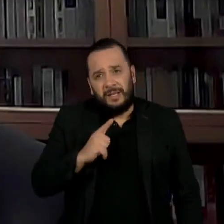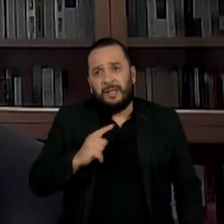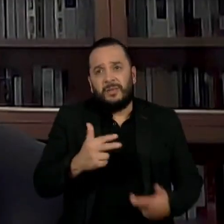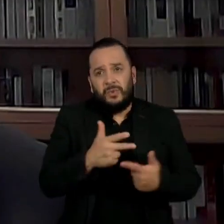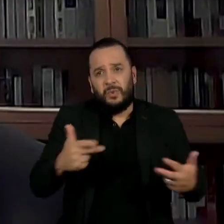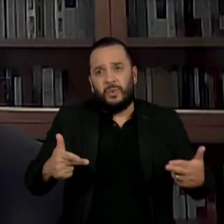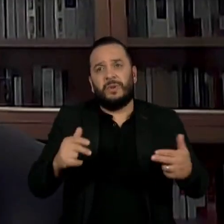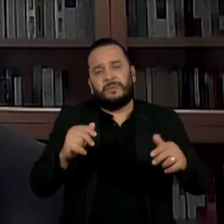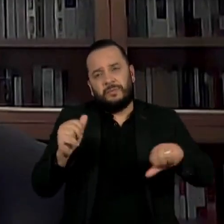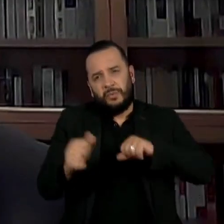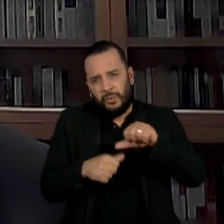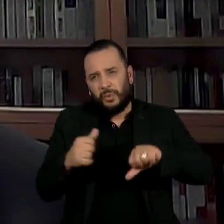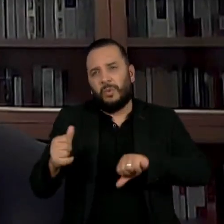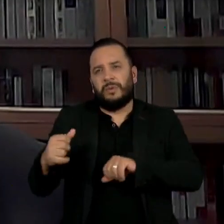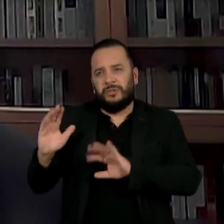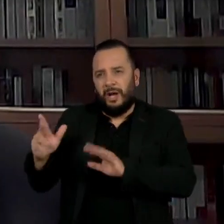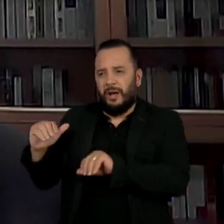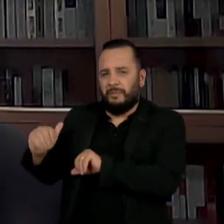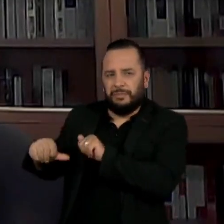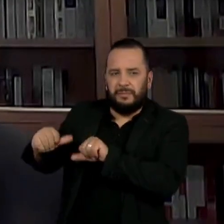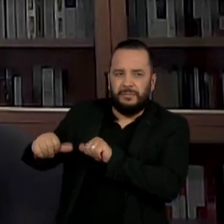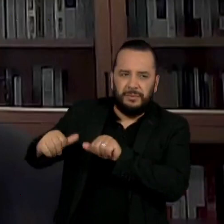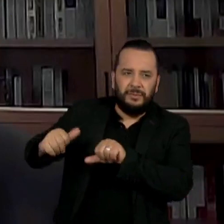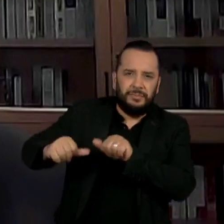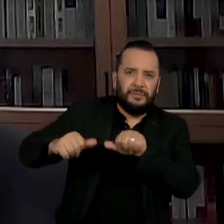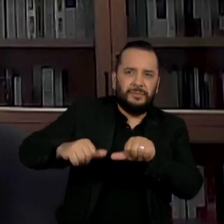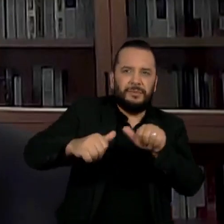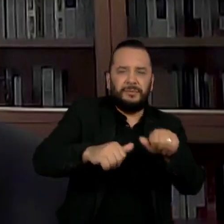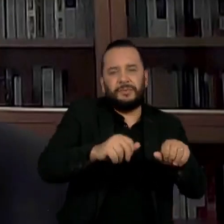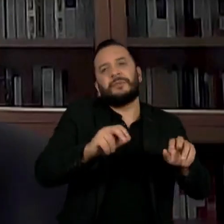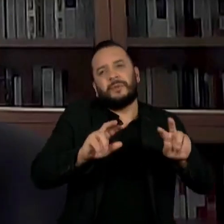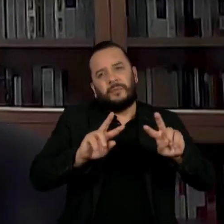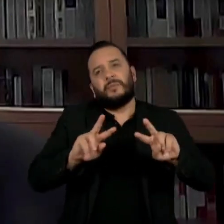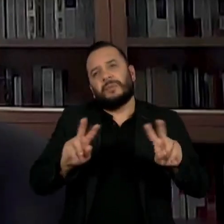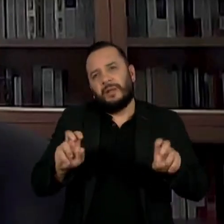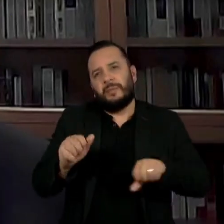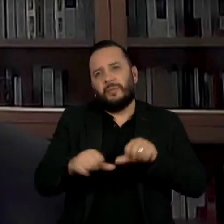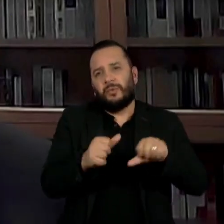they also don't change that much.